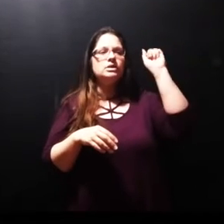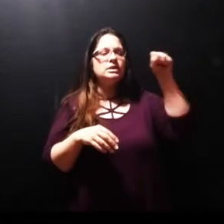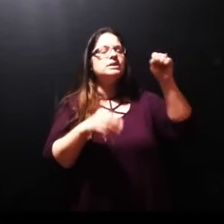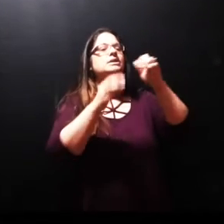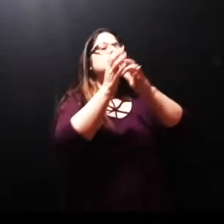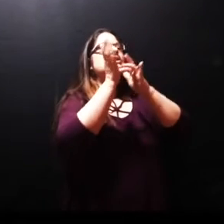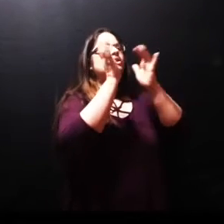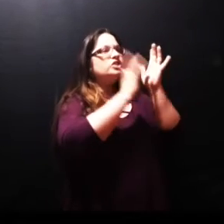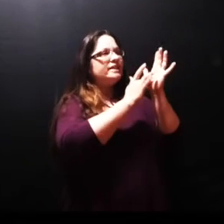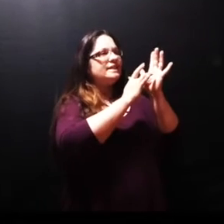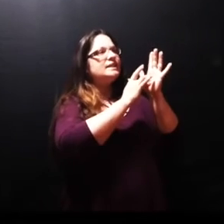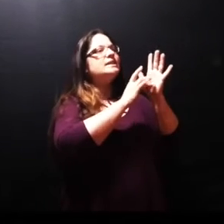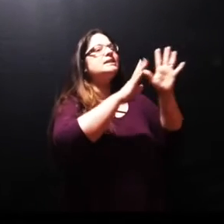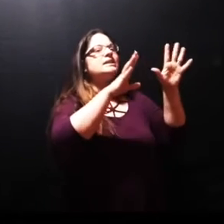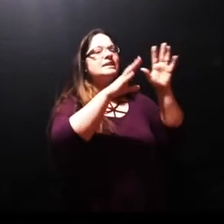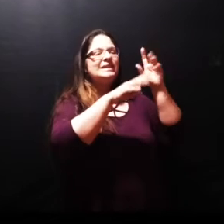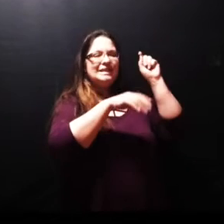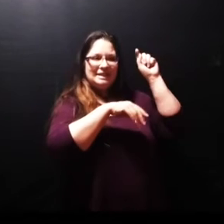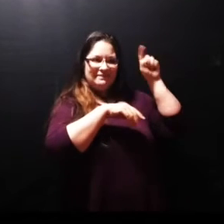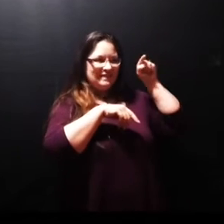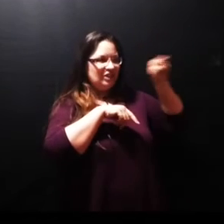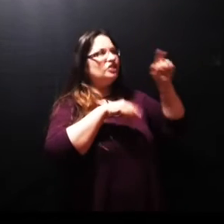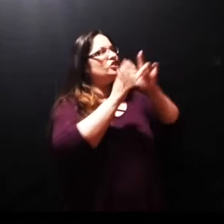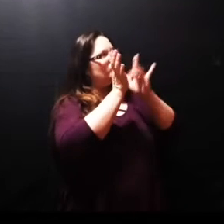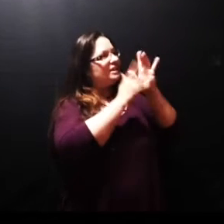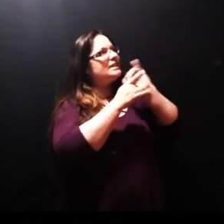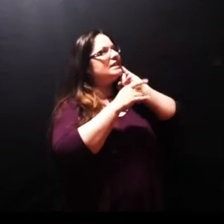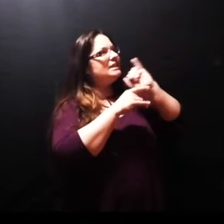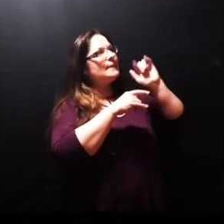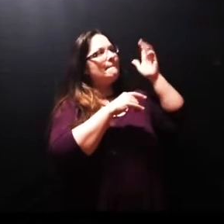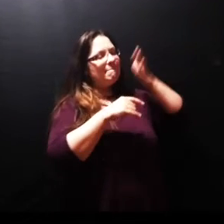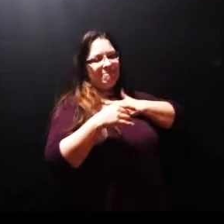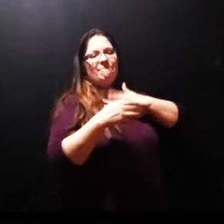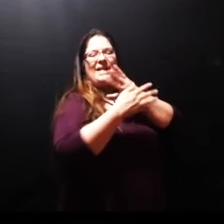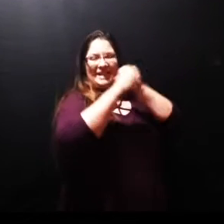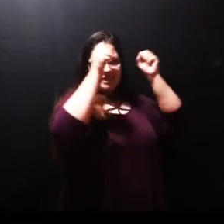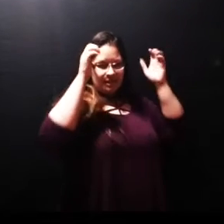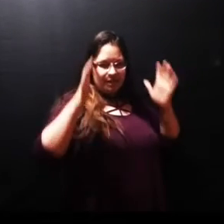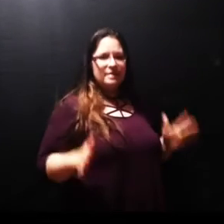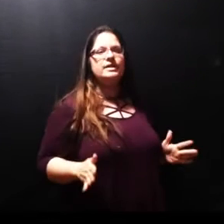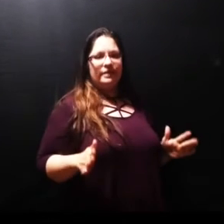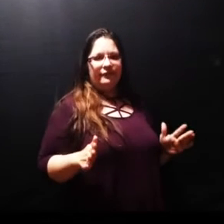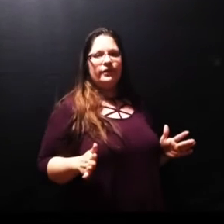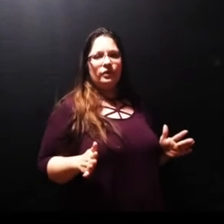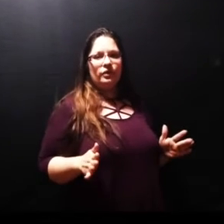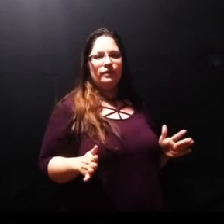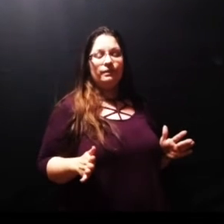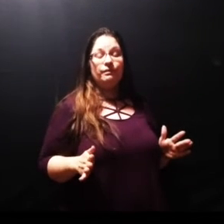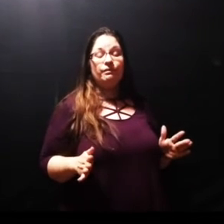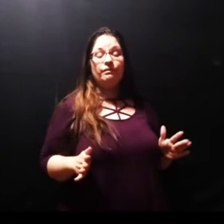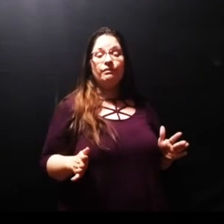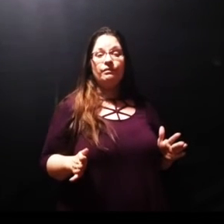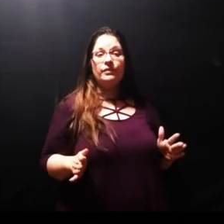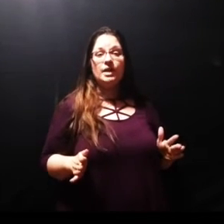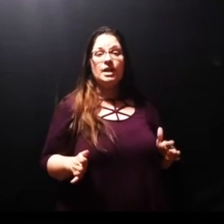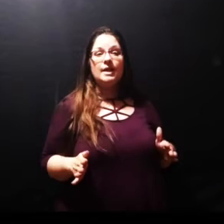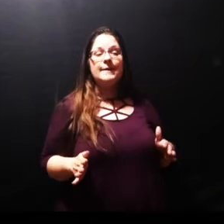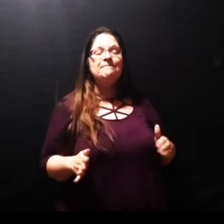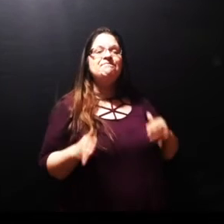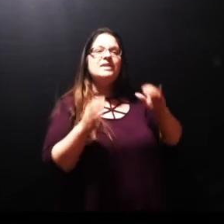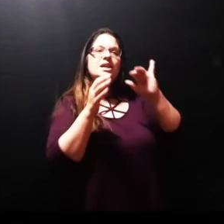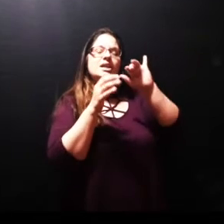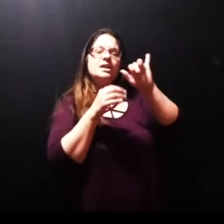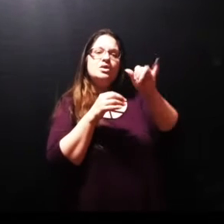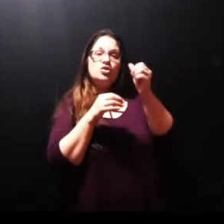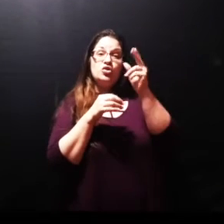Christ as Lord and Savior this is my witnessing tool and so he's putting the account of Lazarus in his gospel